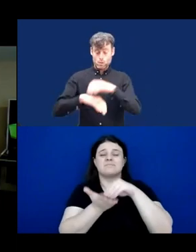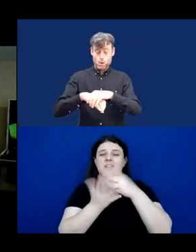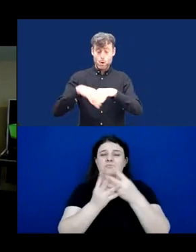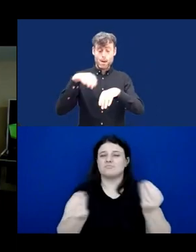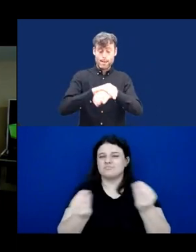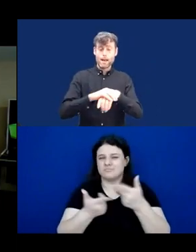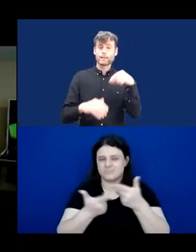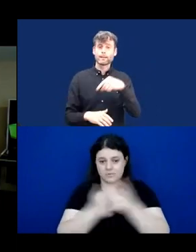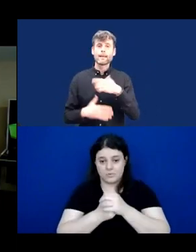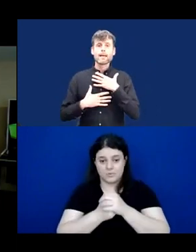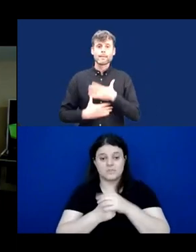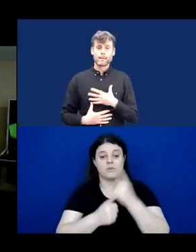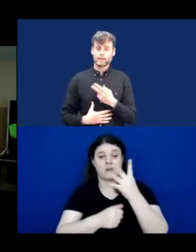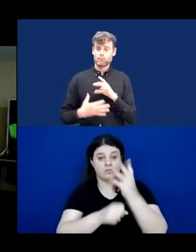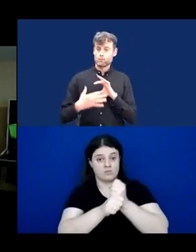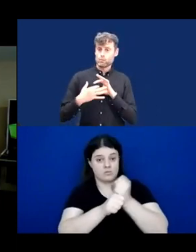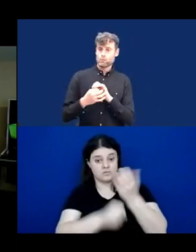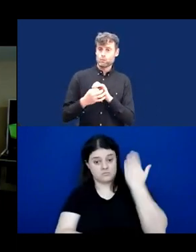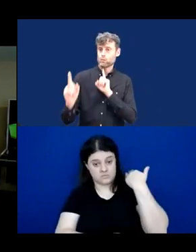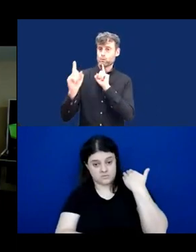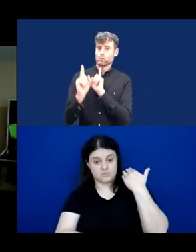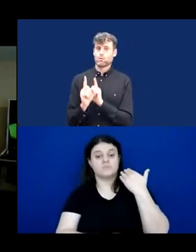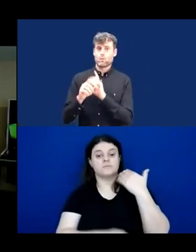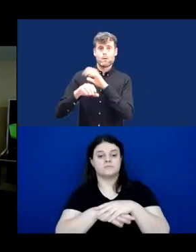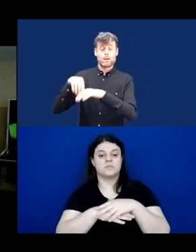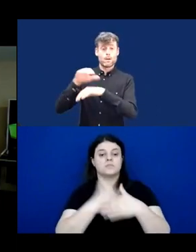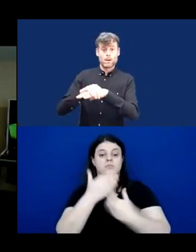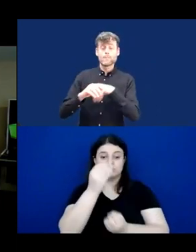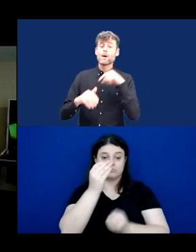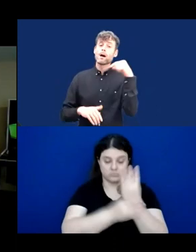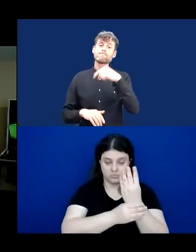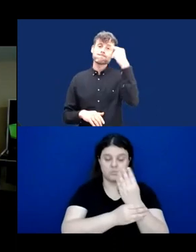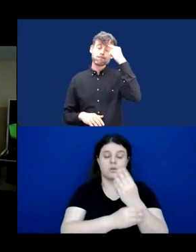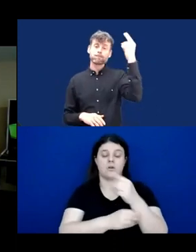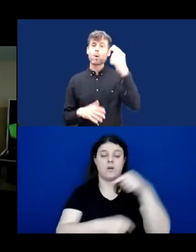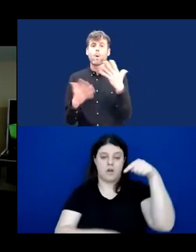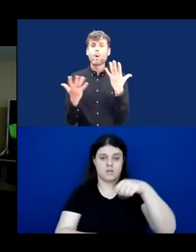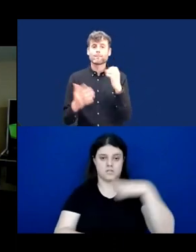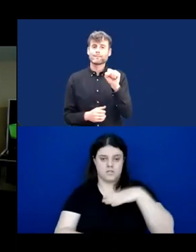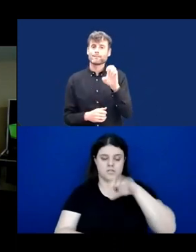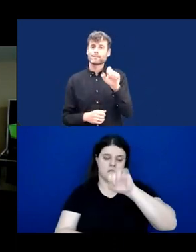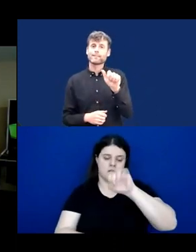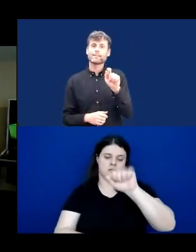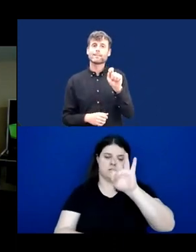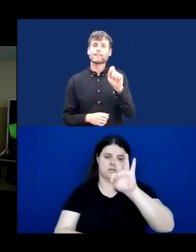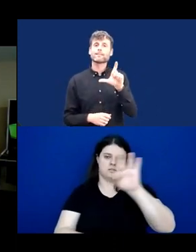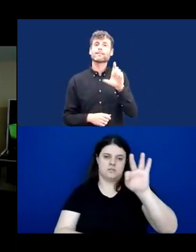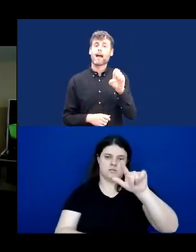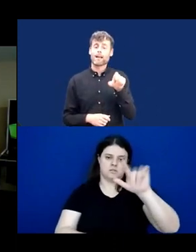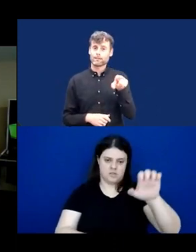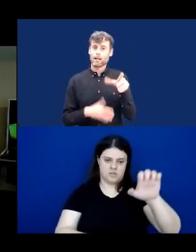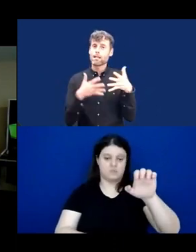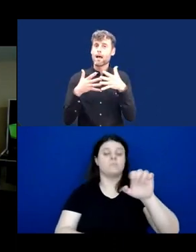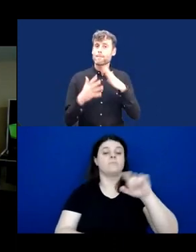14 years ago when the protactile movement emerged in Seattle, Washington, we recognized that this